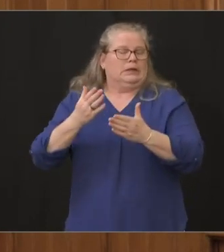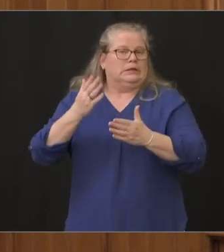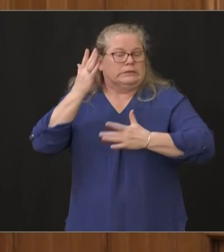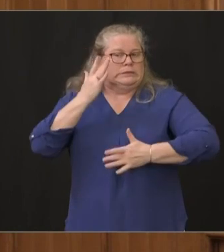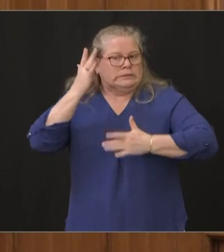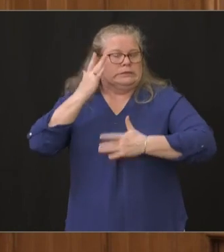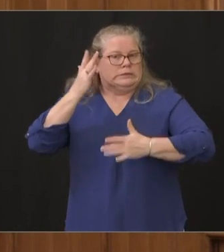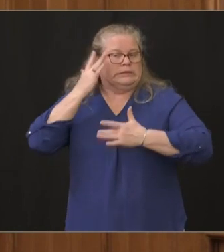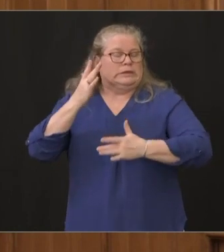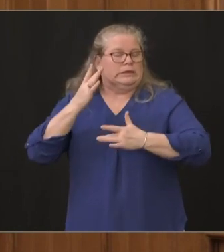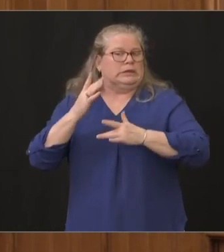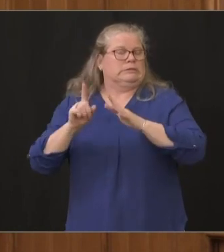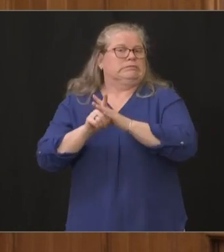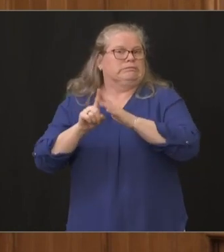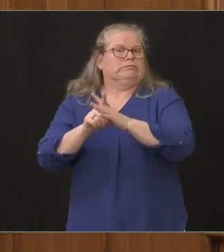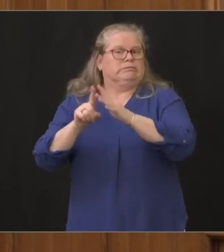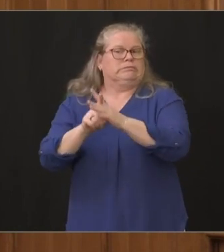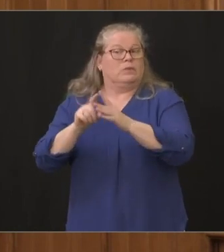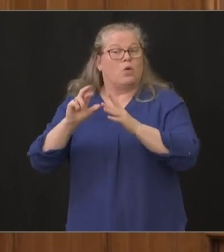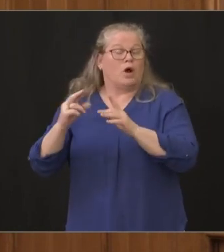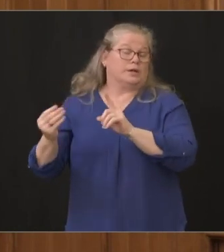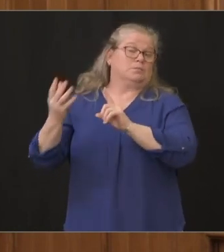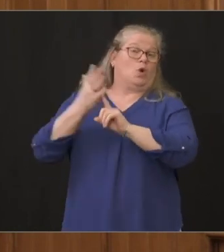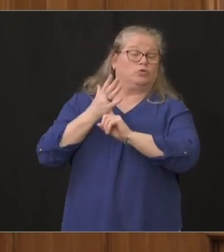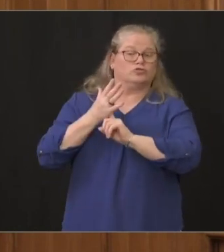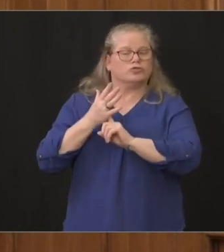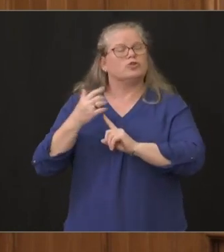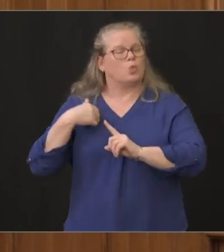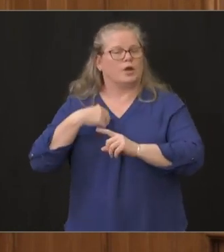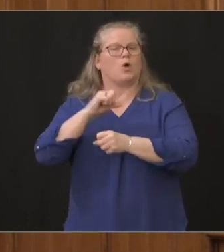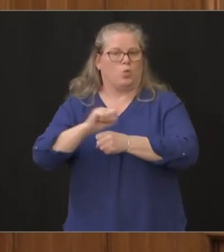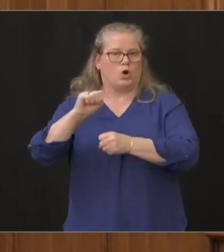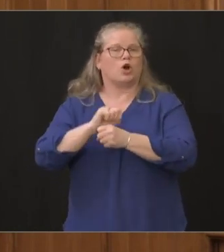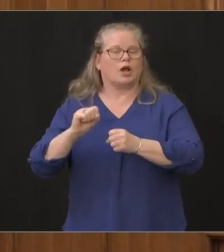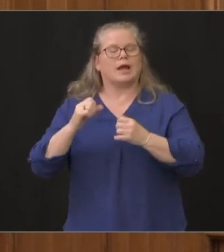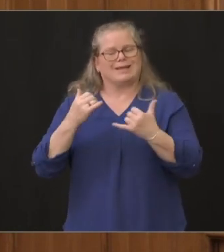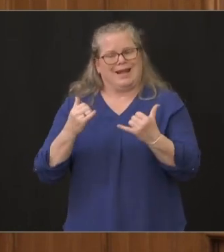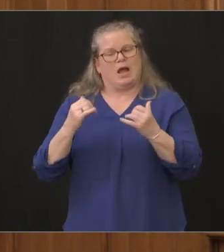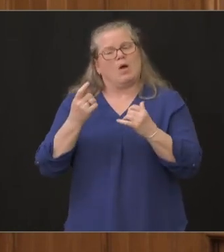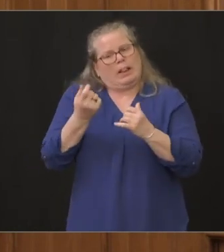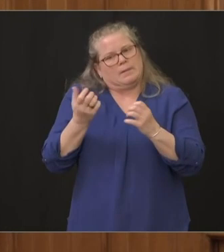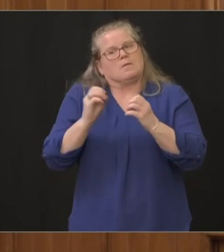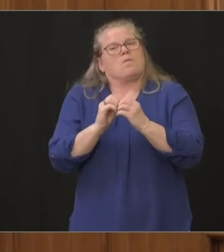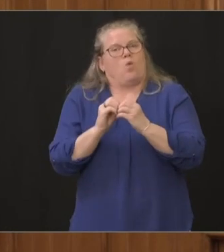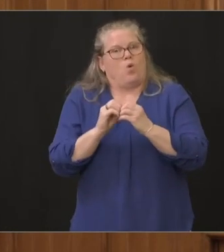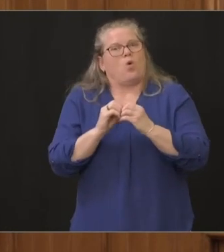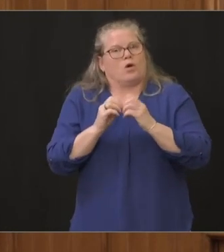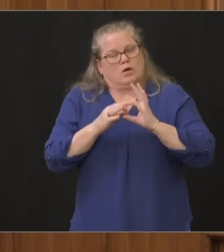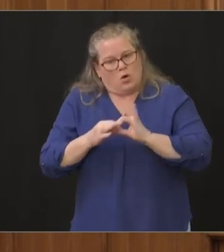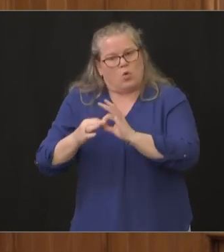and we are working in a much more coordinated fashion across the state to manage our critical resources during this time with testing